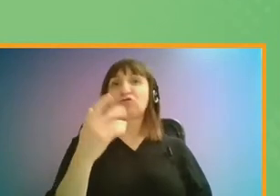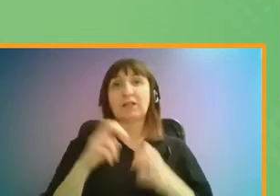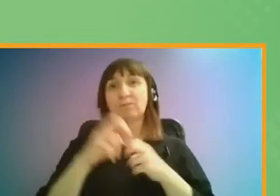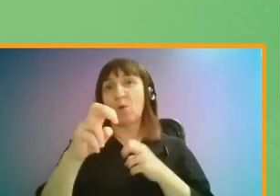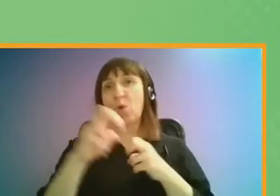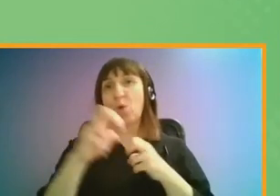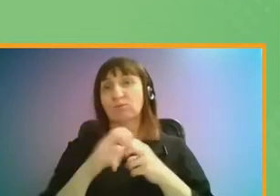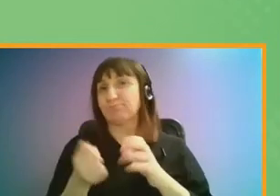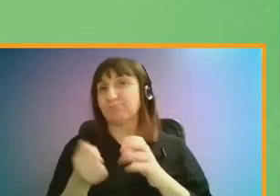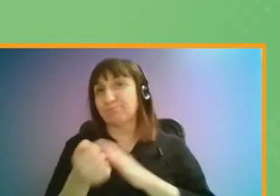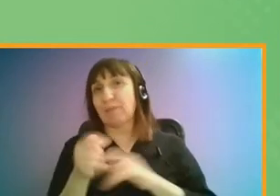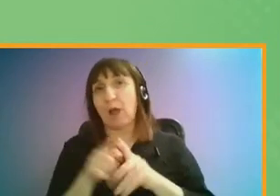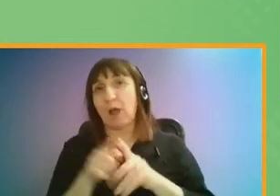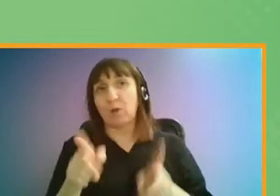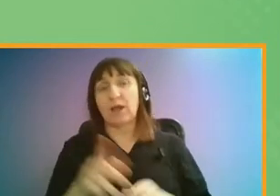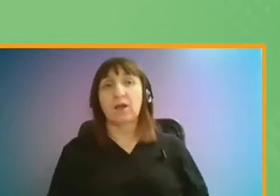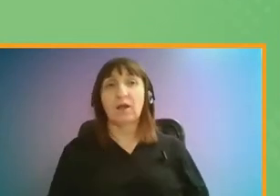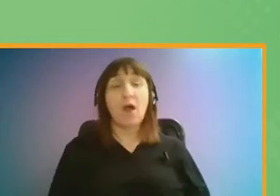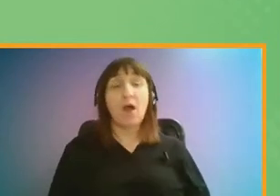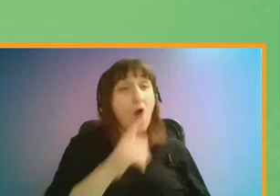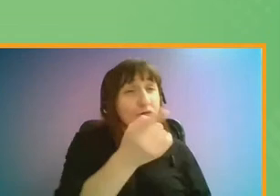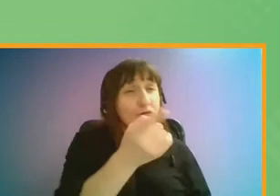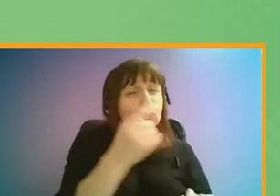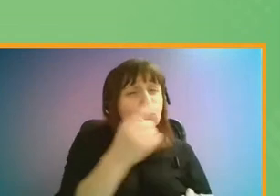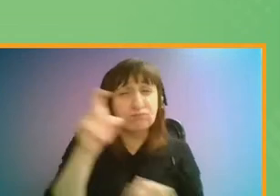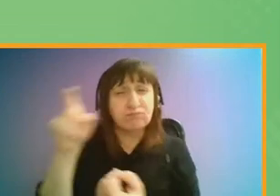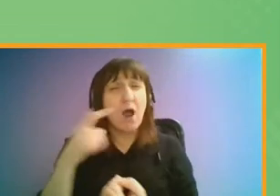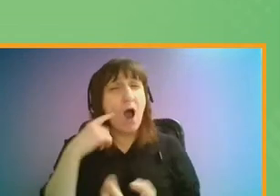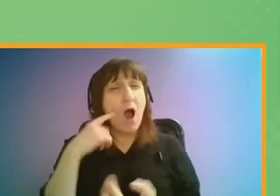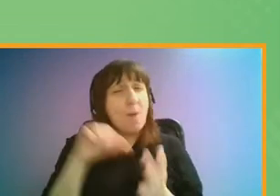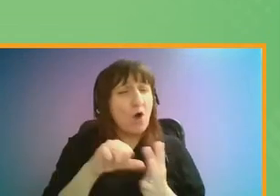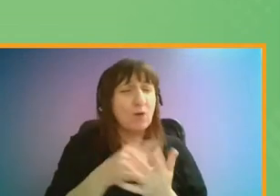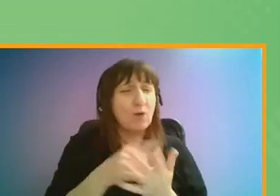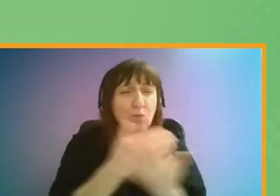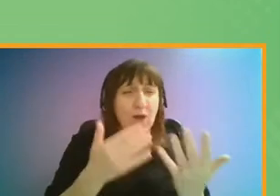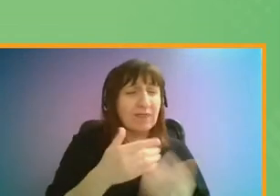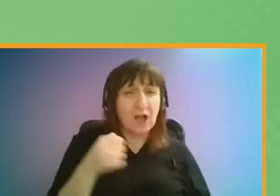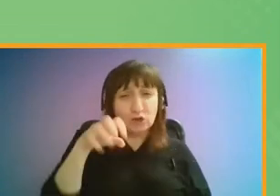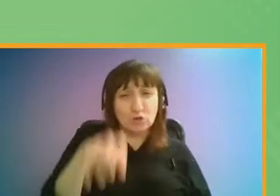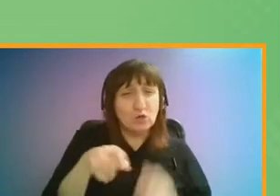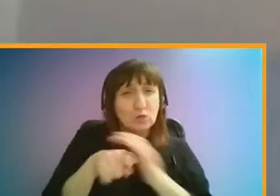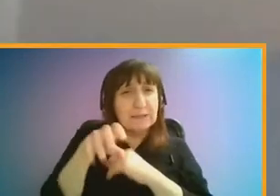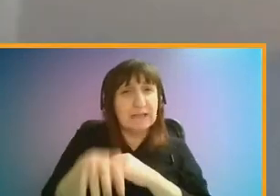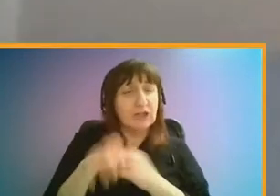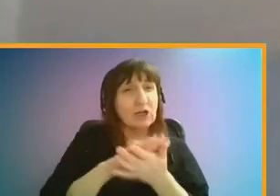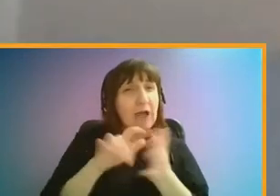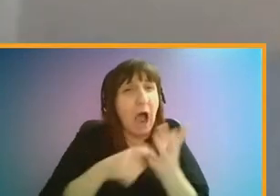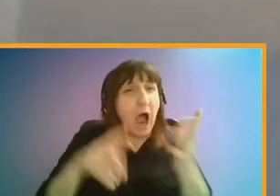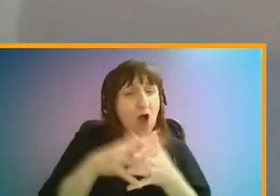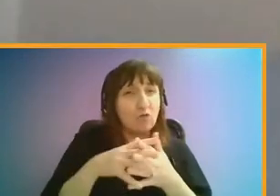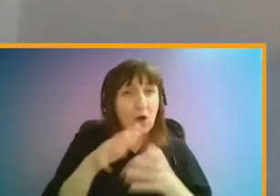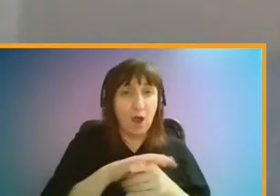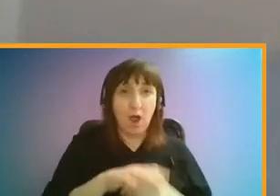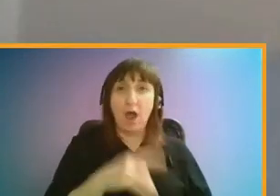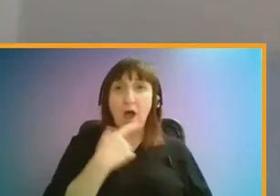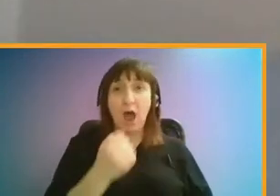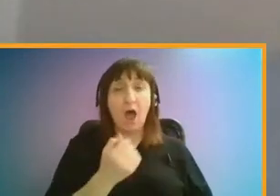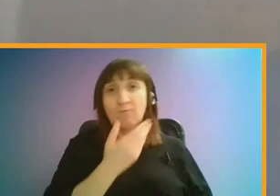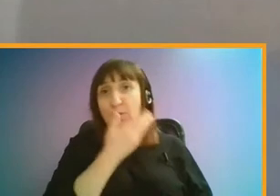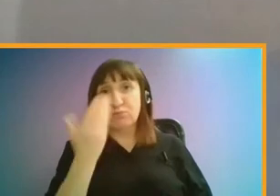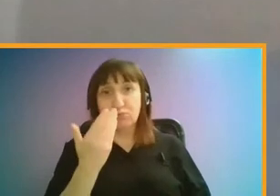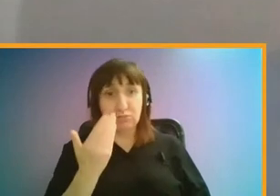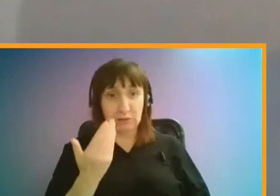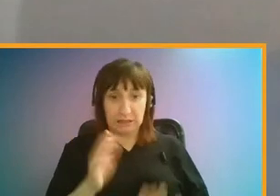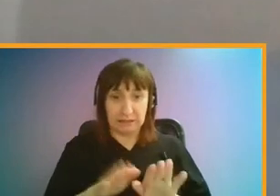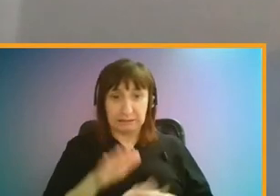In our survey responses and conversations we picked up a problem with a number of tube stations in the Harrow area which had either partial or no step free access